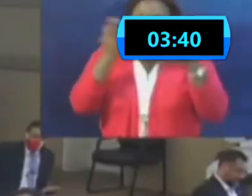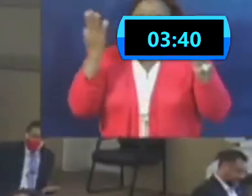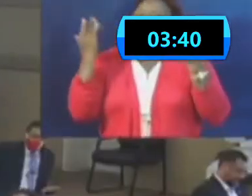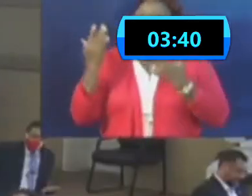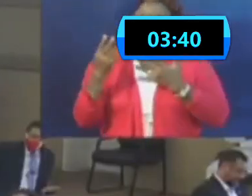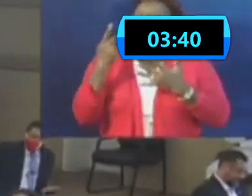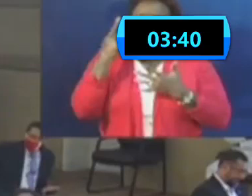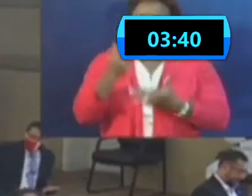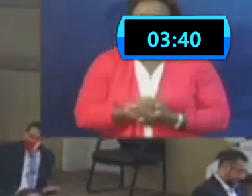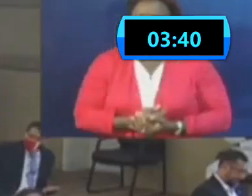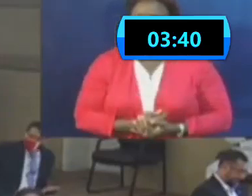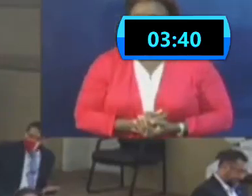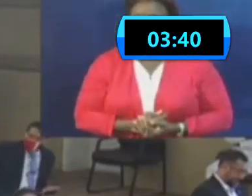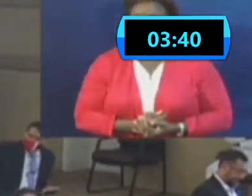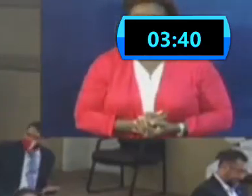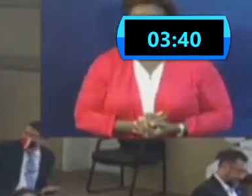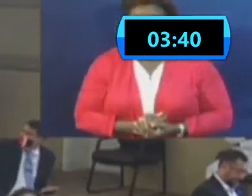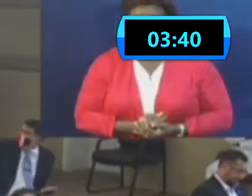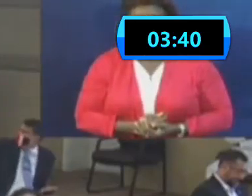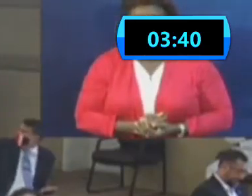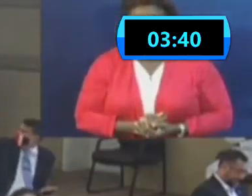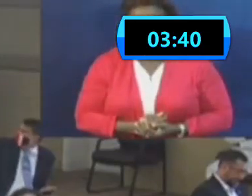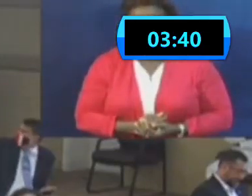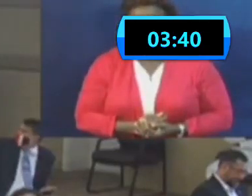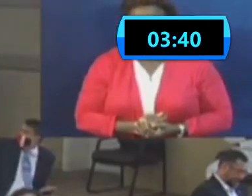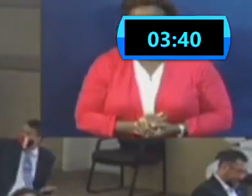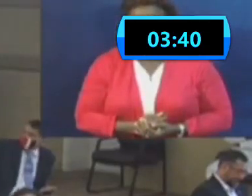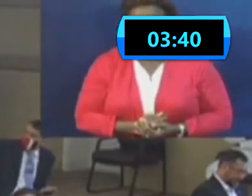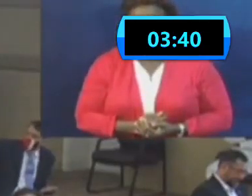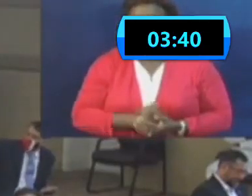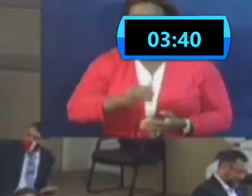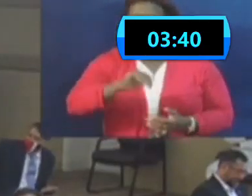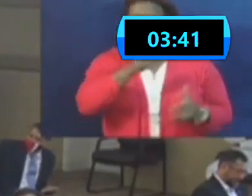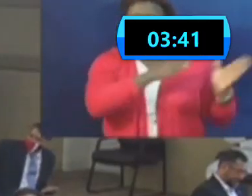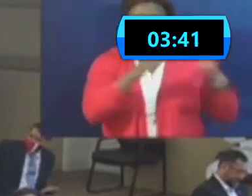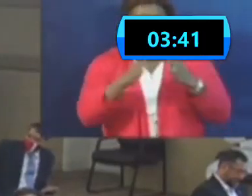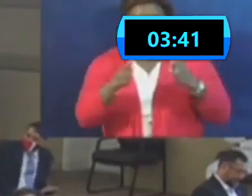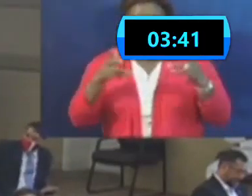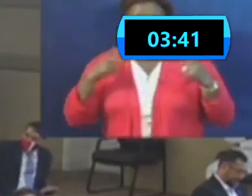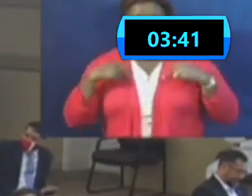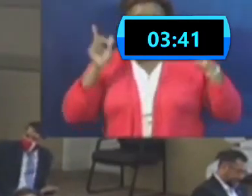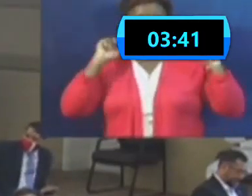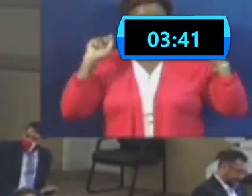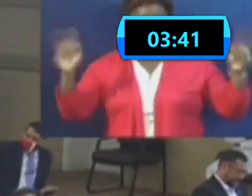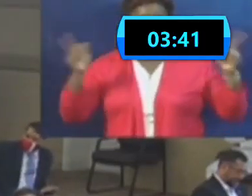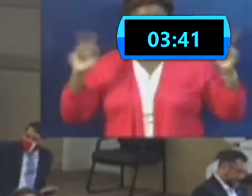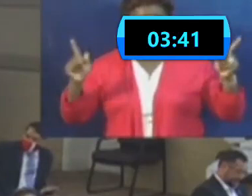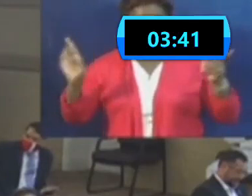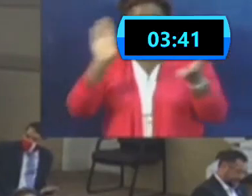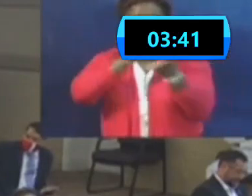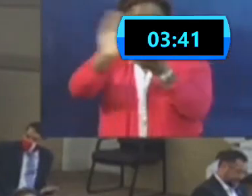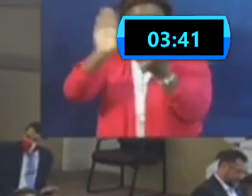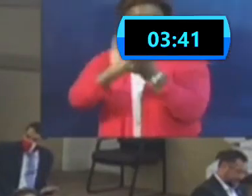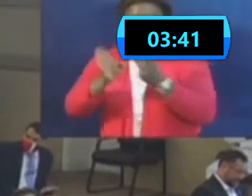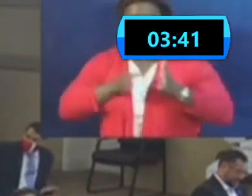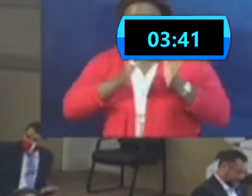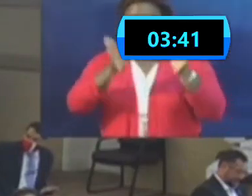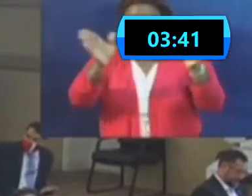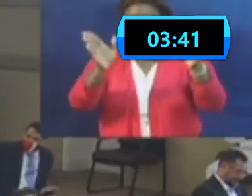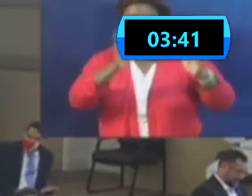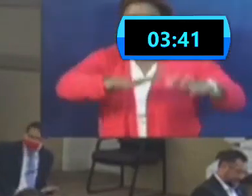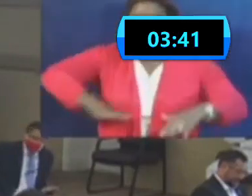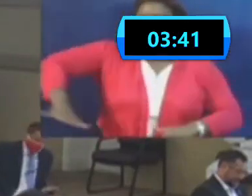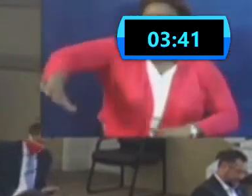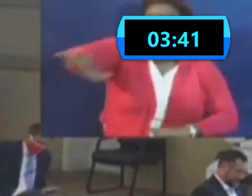Are there any plans to have mask sanitizing of public spaces or is that ongoing? And one other question.